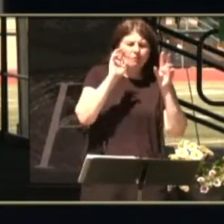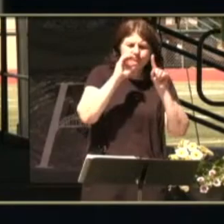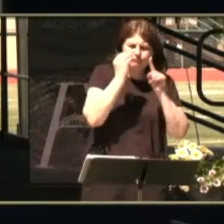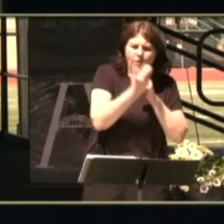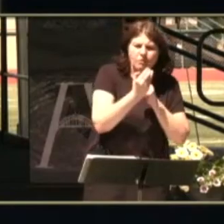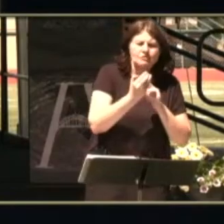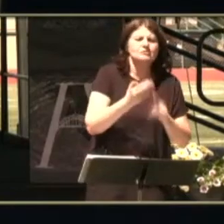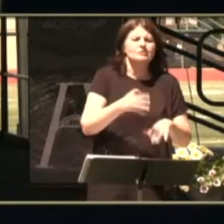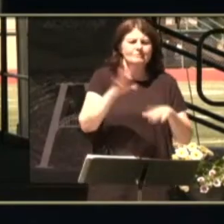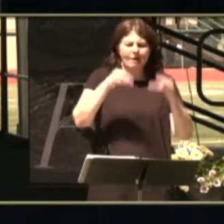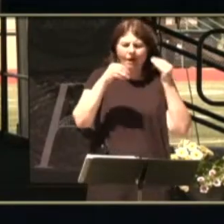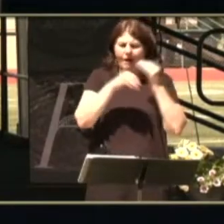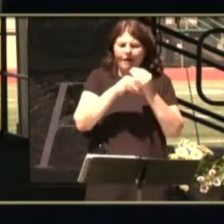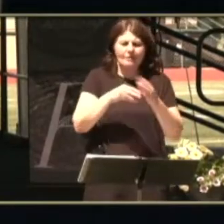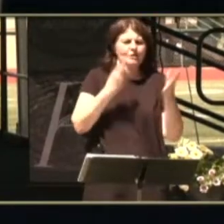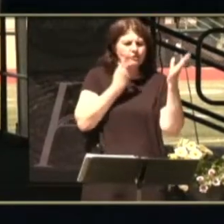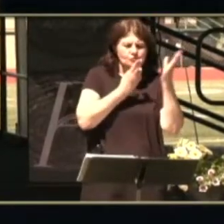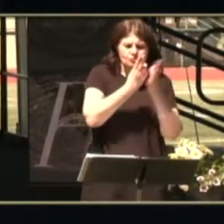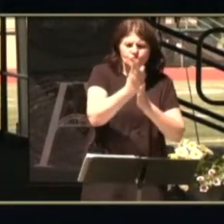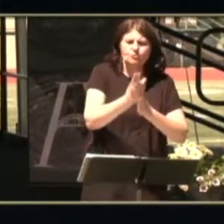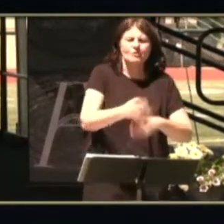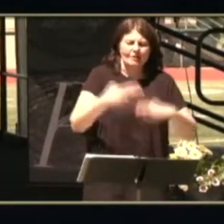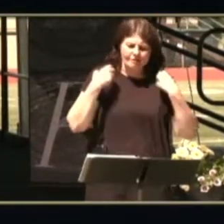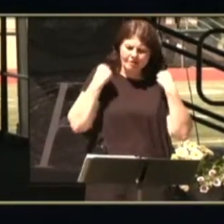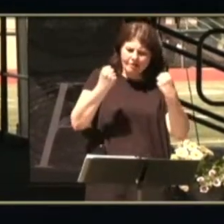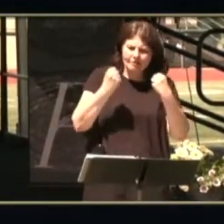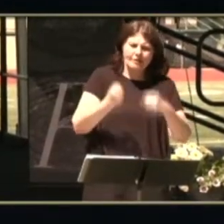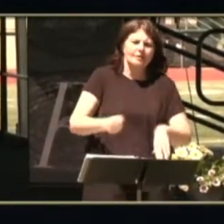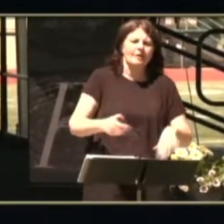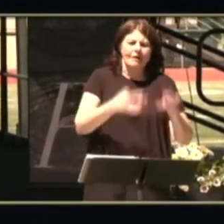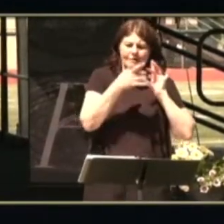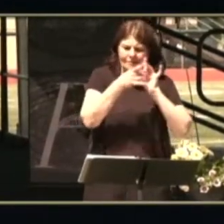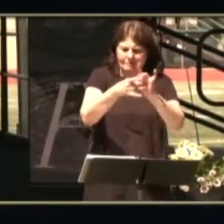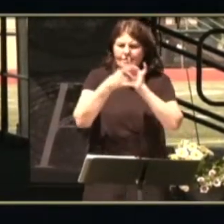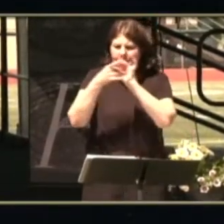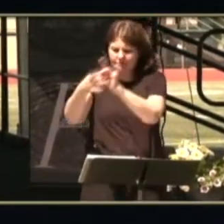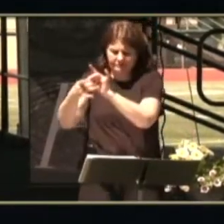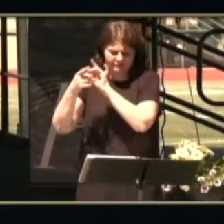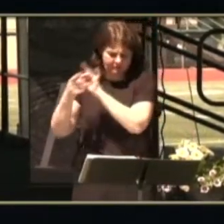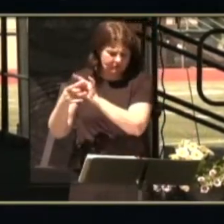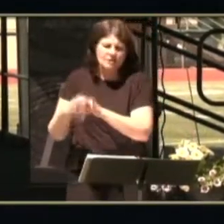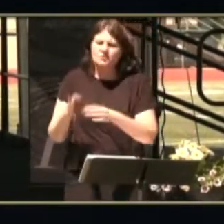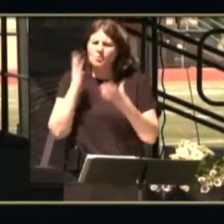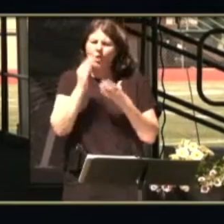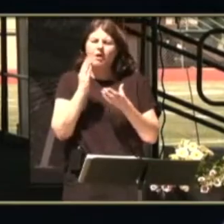mutual respect and connection among all people.